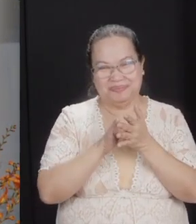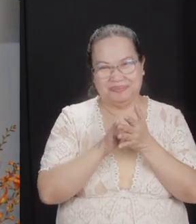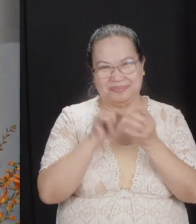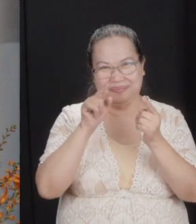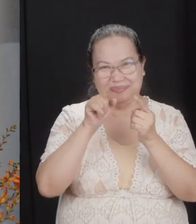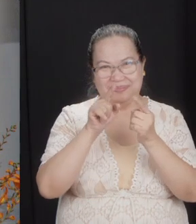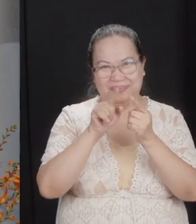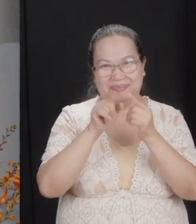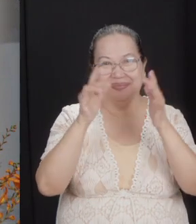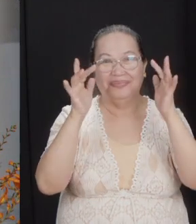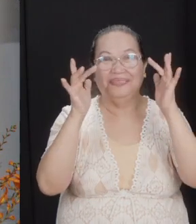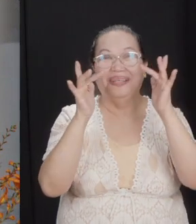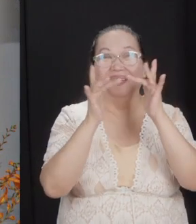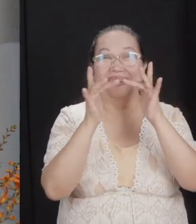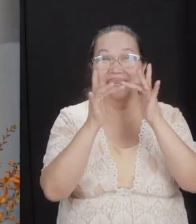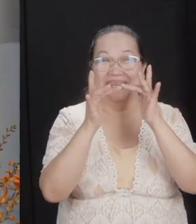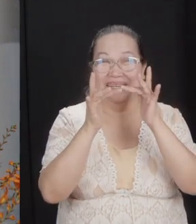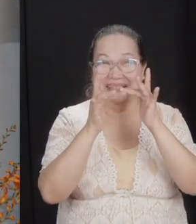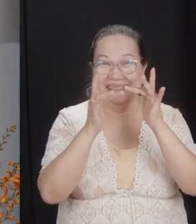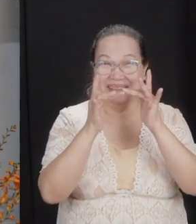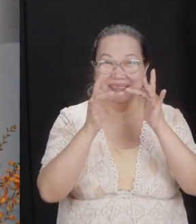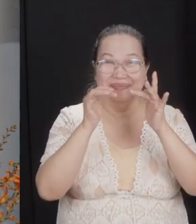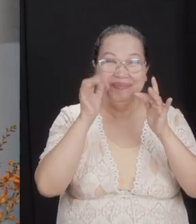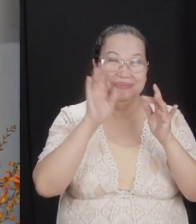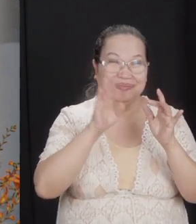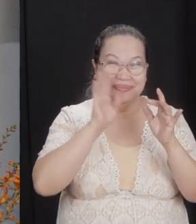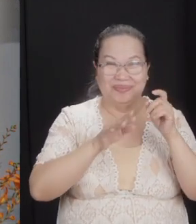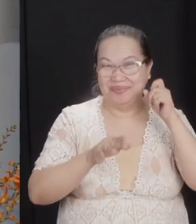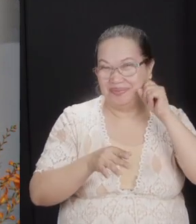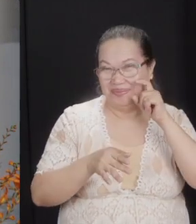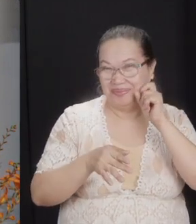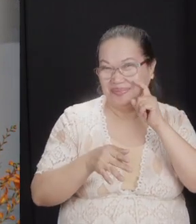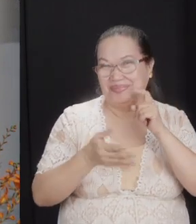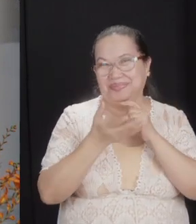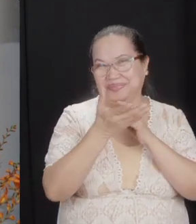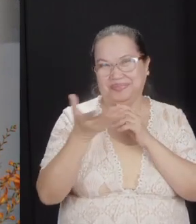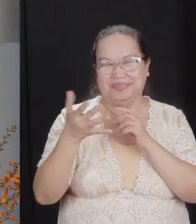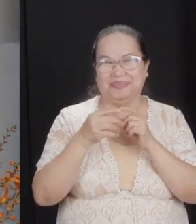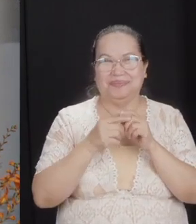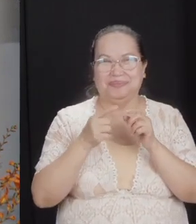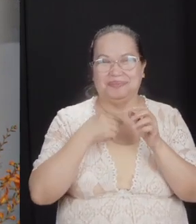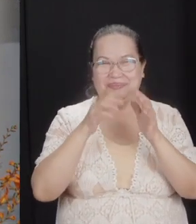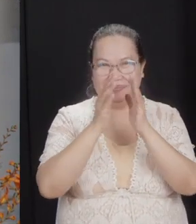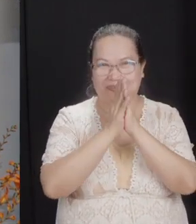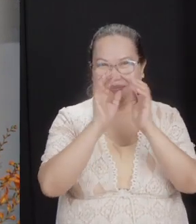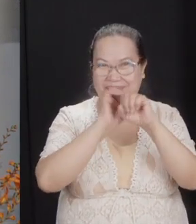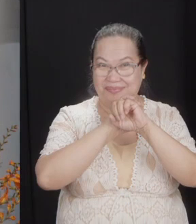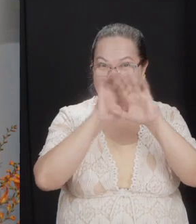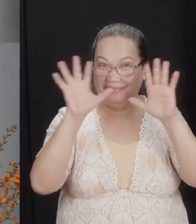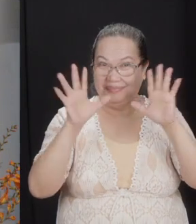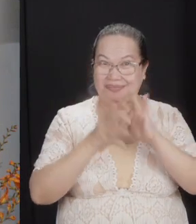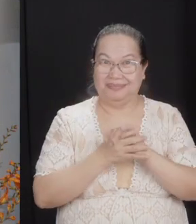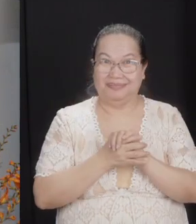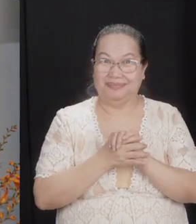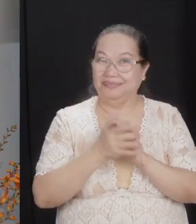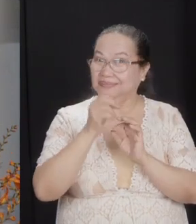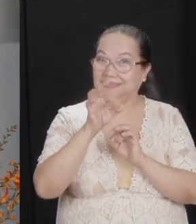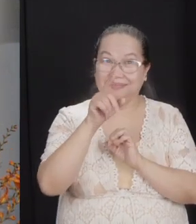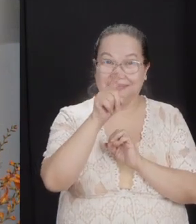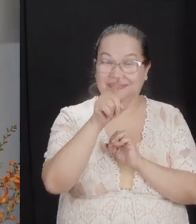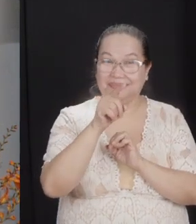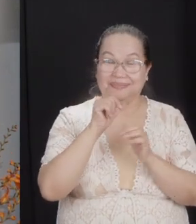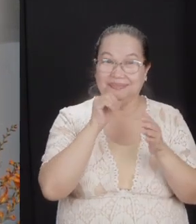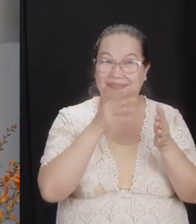our online beloved brothers and sisters, may I be clear on this? If you're not